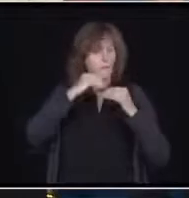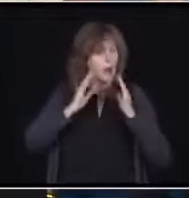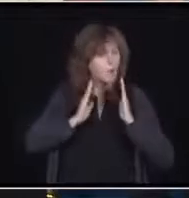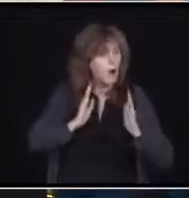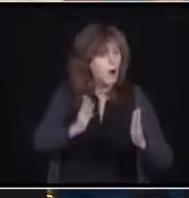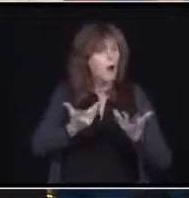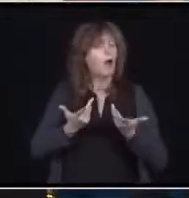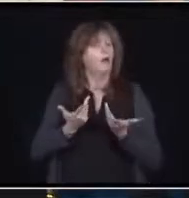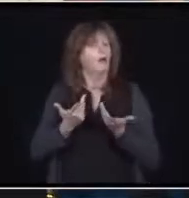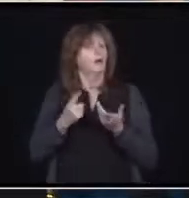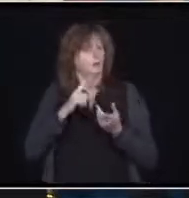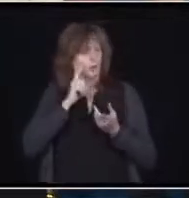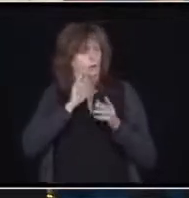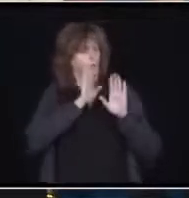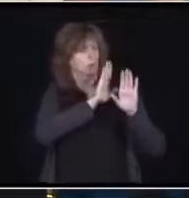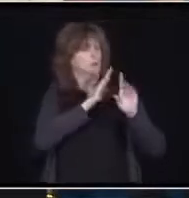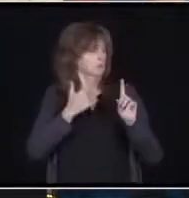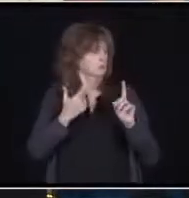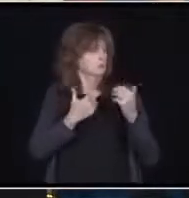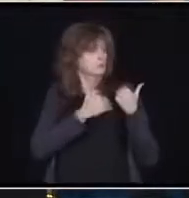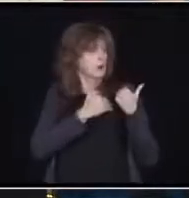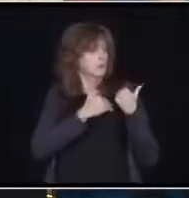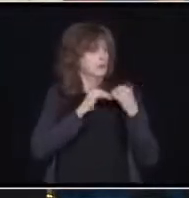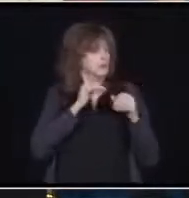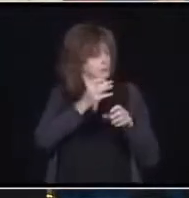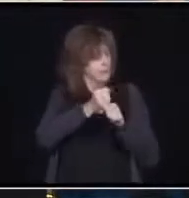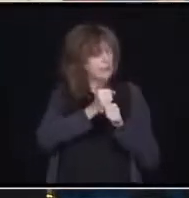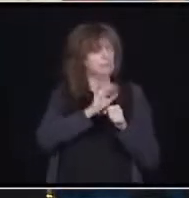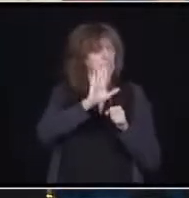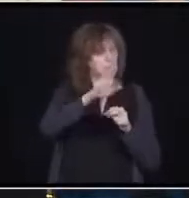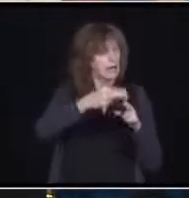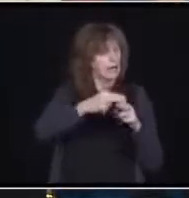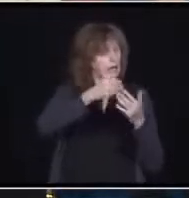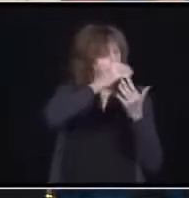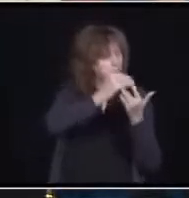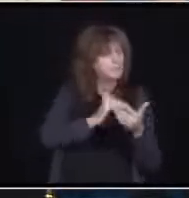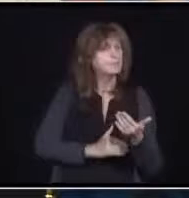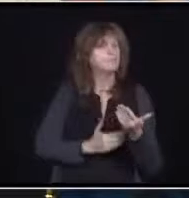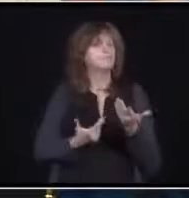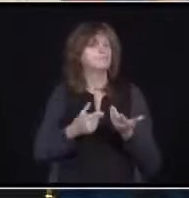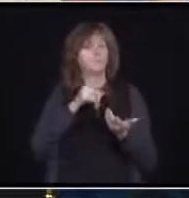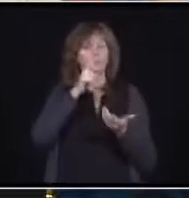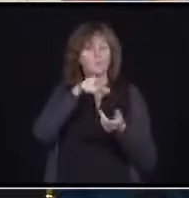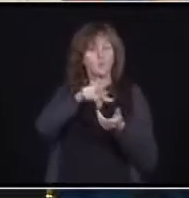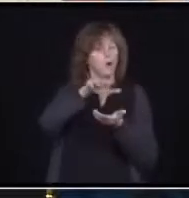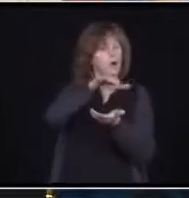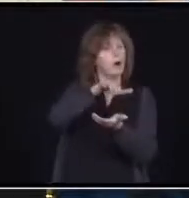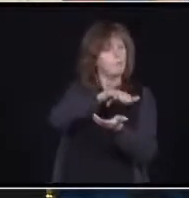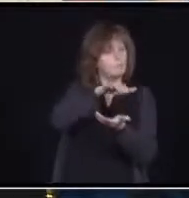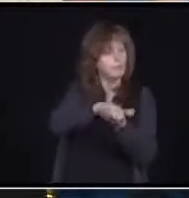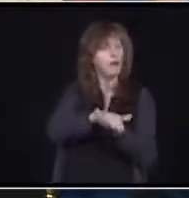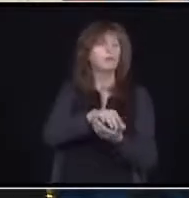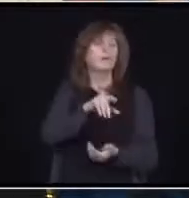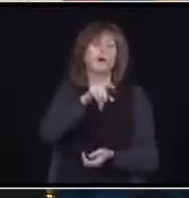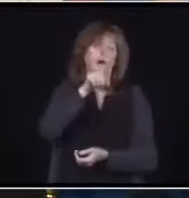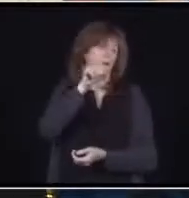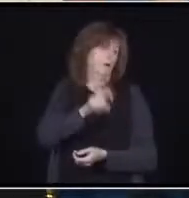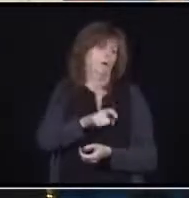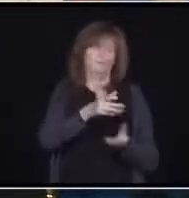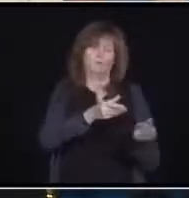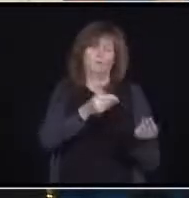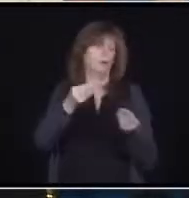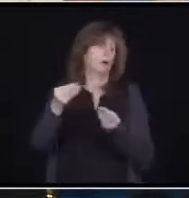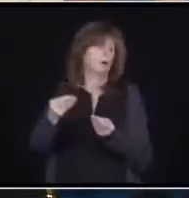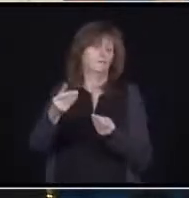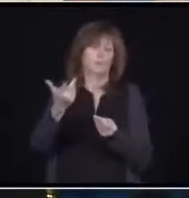responsibility to get the names, but also the people getting married. You've got to give up the names, you know, until we can